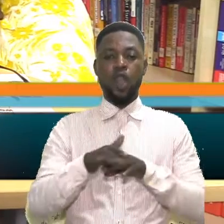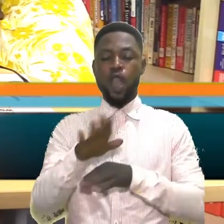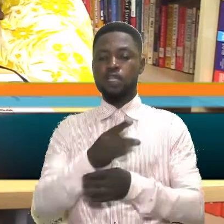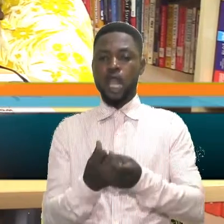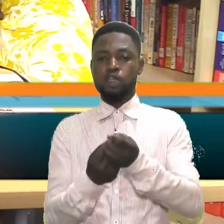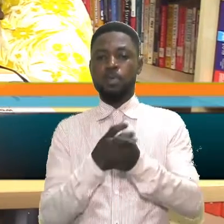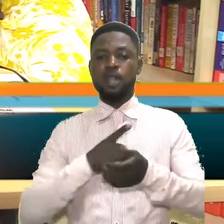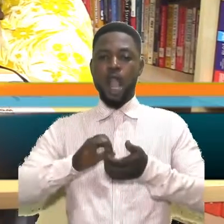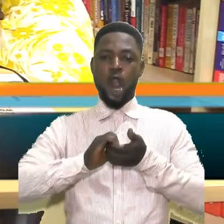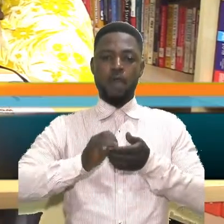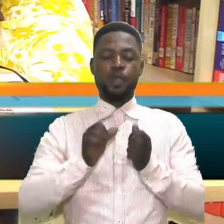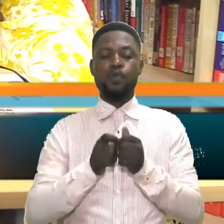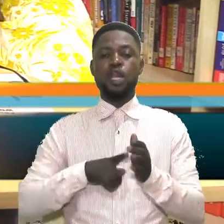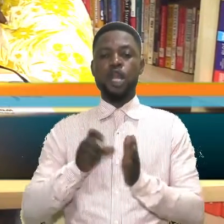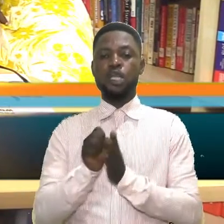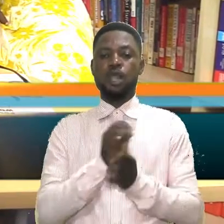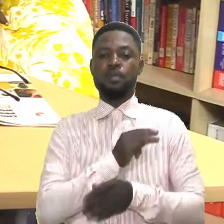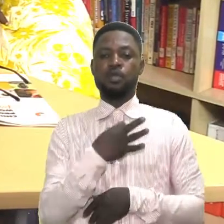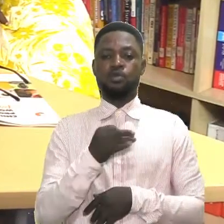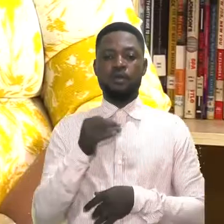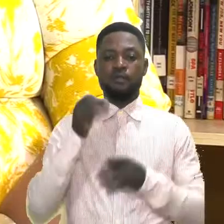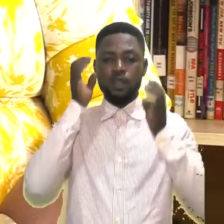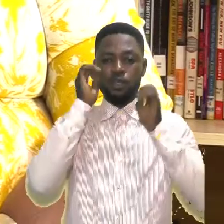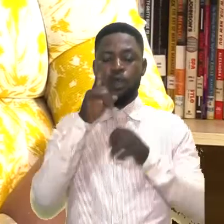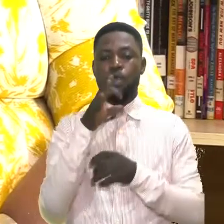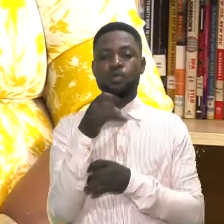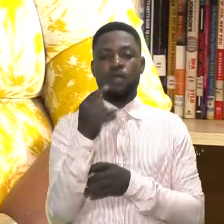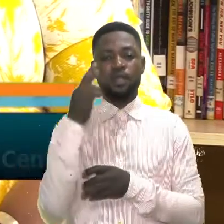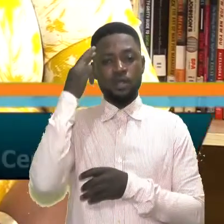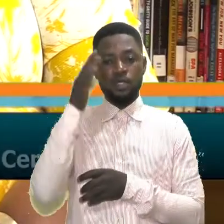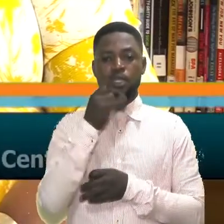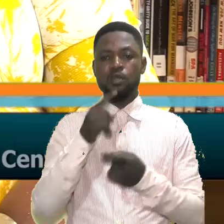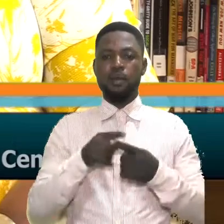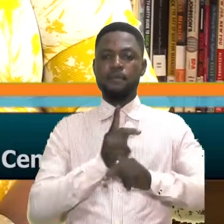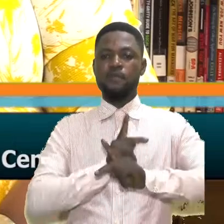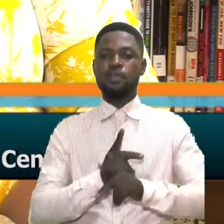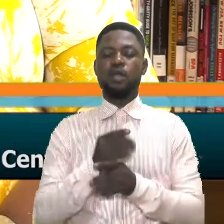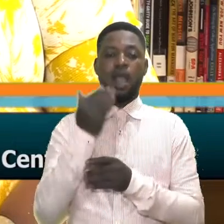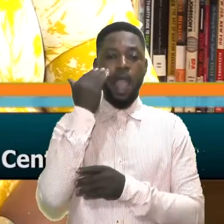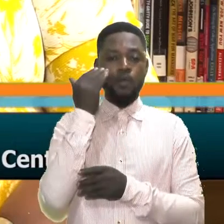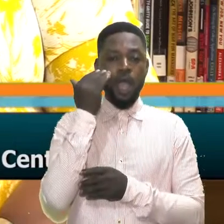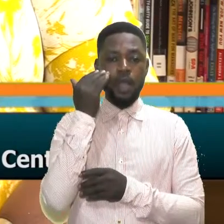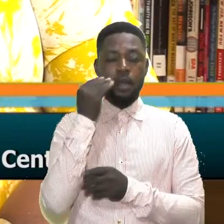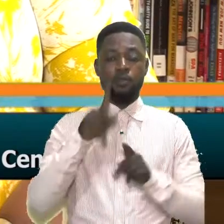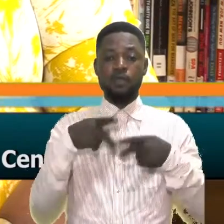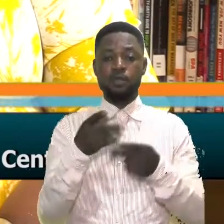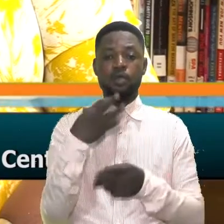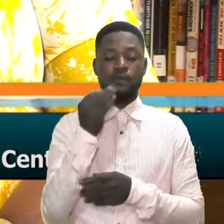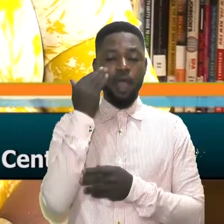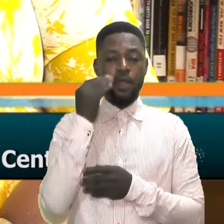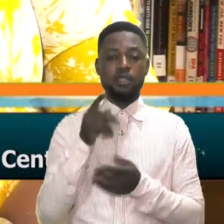support and collaboration with the Lagos State Ministry of Education. One of the core services we provide is Prevention Awareness Training Program